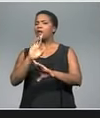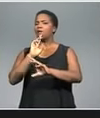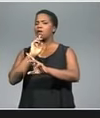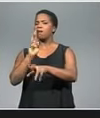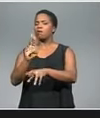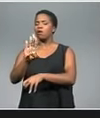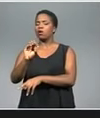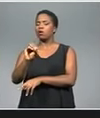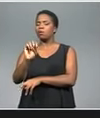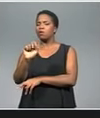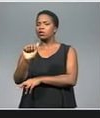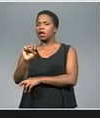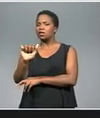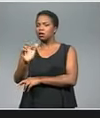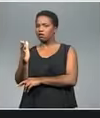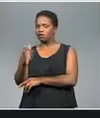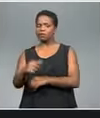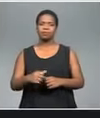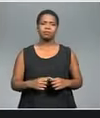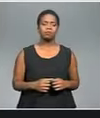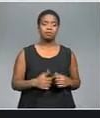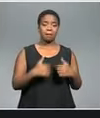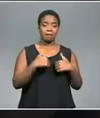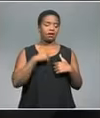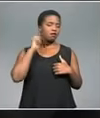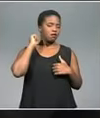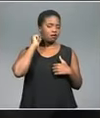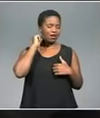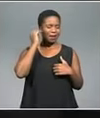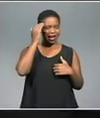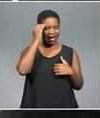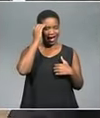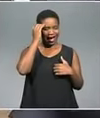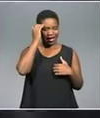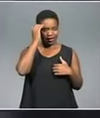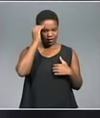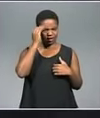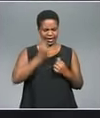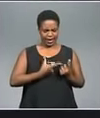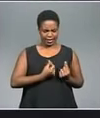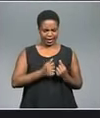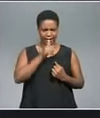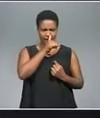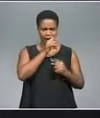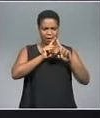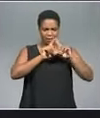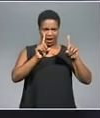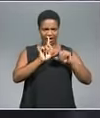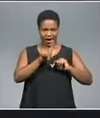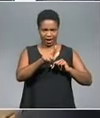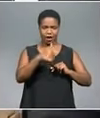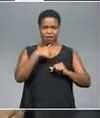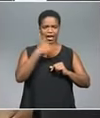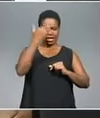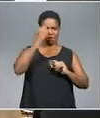I had, in the back of my mind, knew that I was going to whistleblow. And at the Mokoro inquiry, Breitenbach pulled no punches